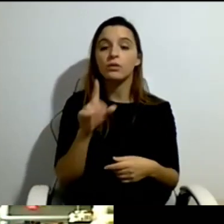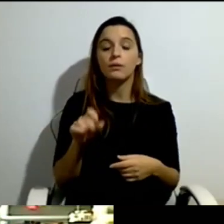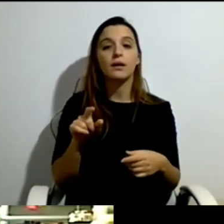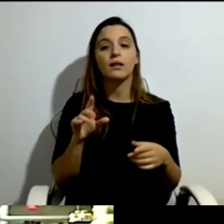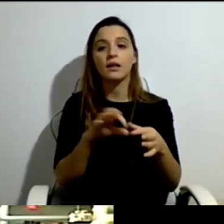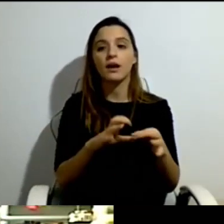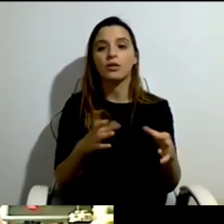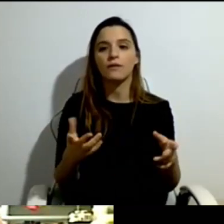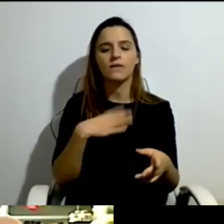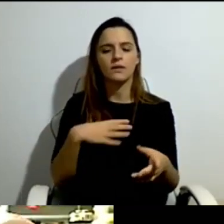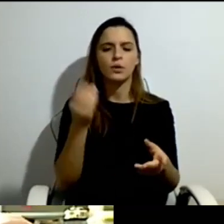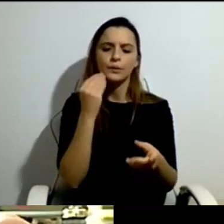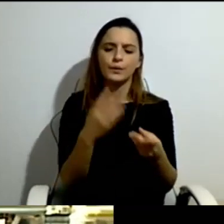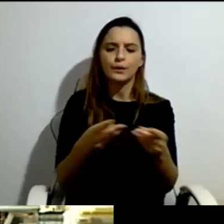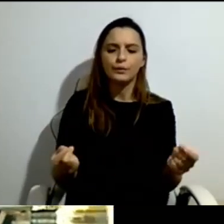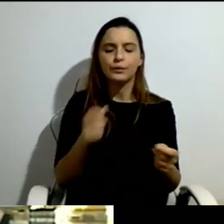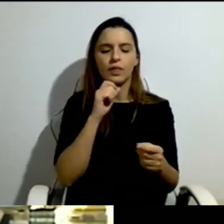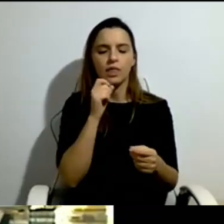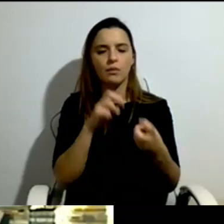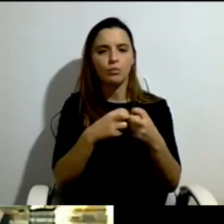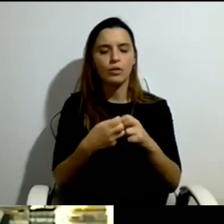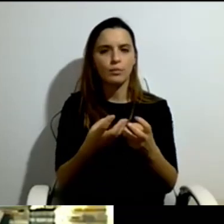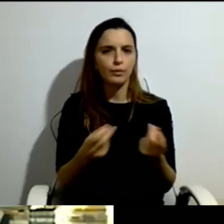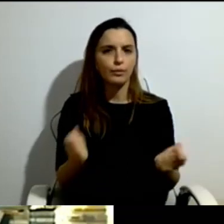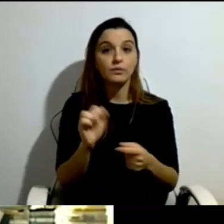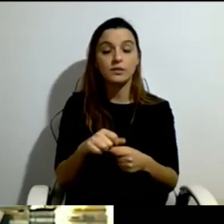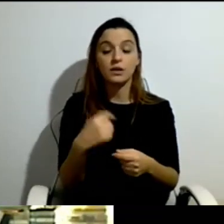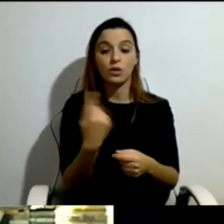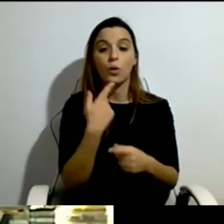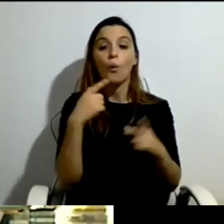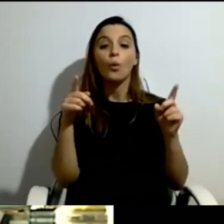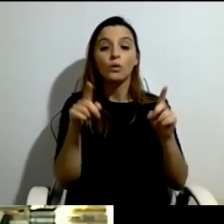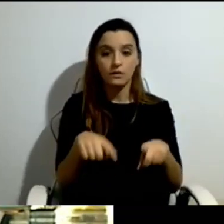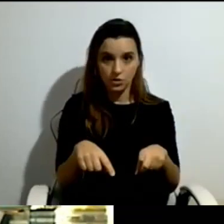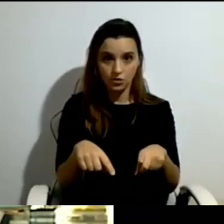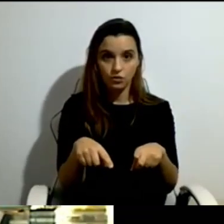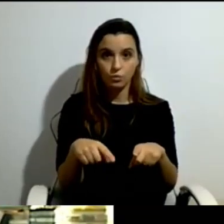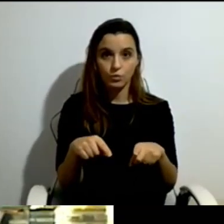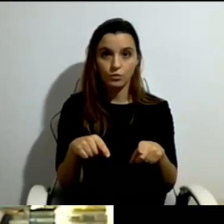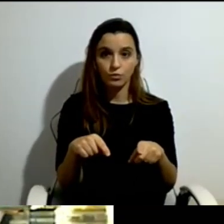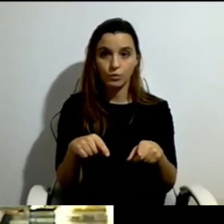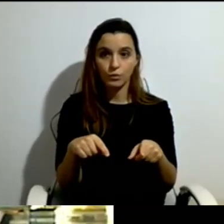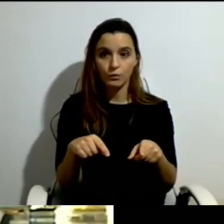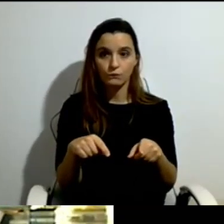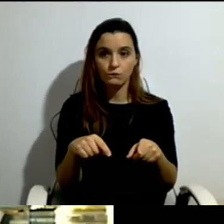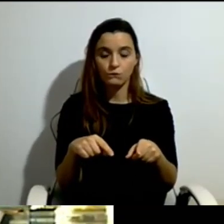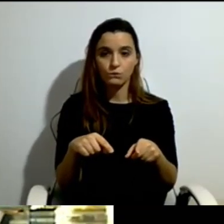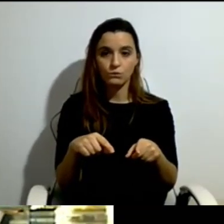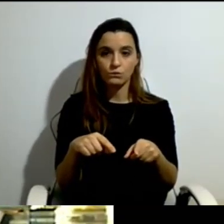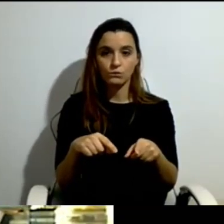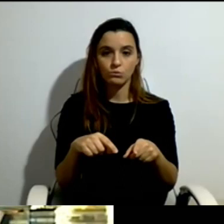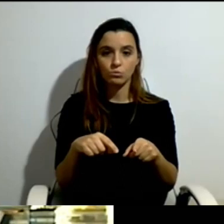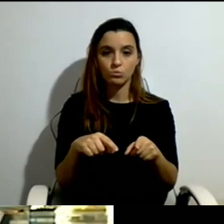and went back to the next meeting with these people so that, again, we had a very strong group in our backing